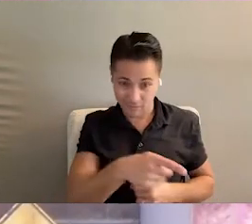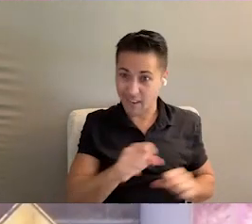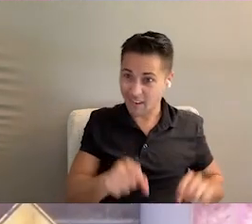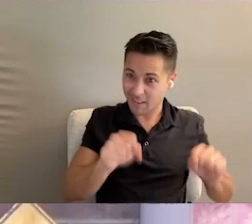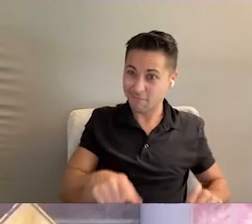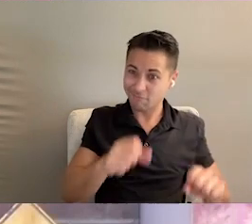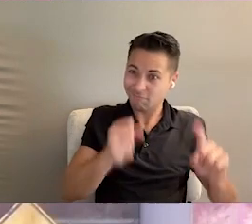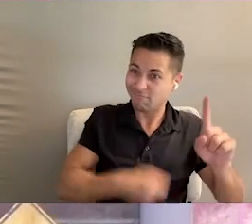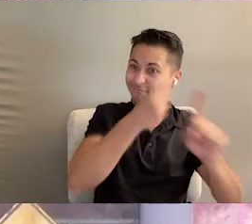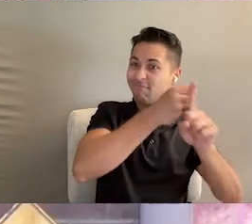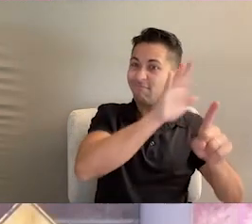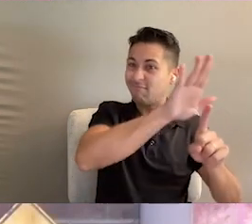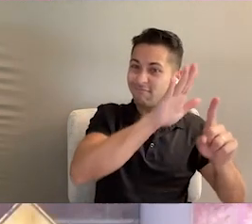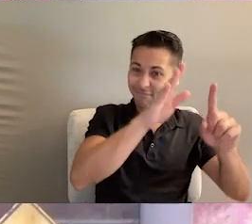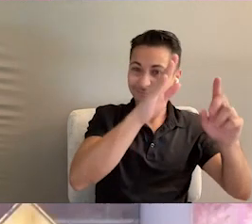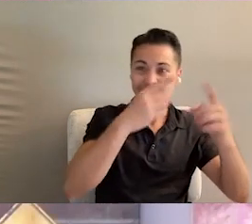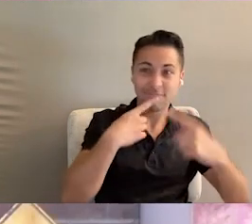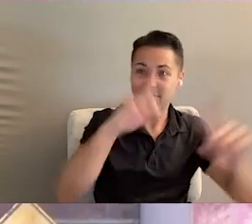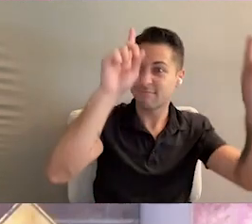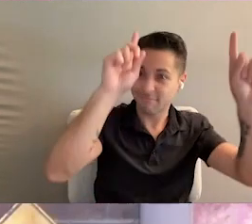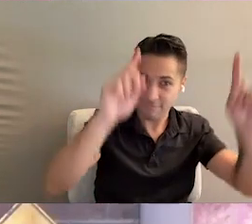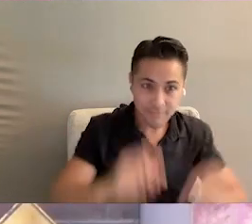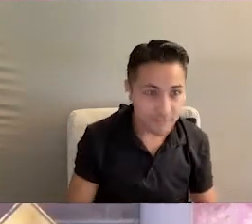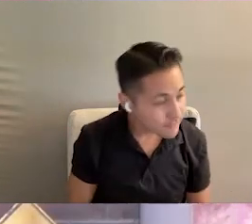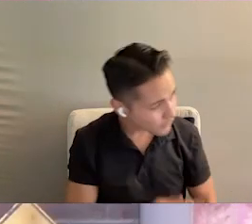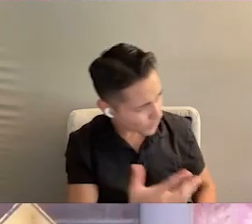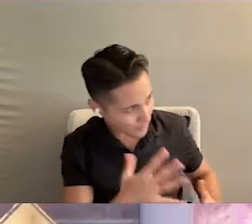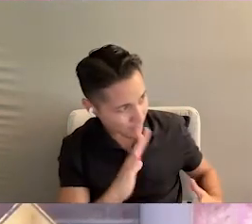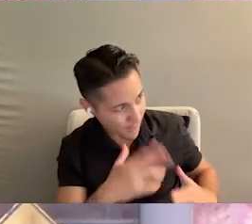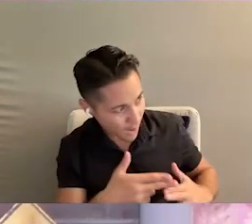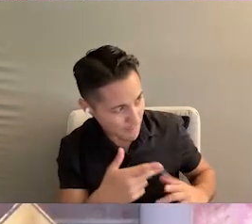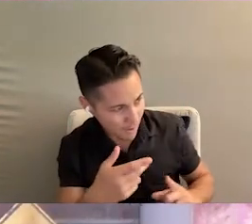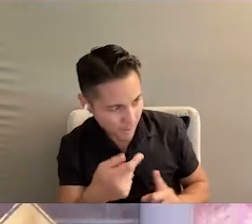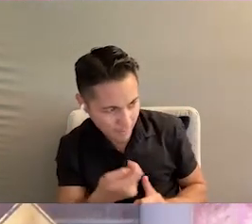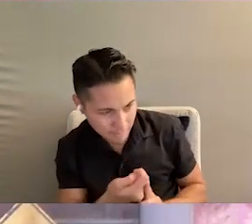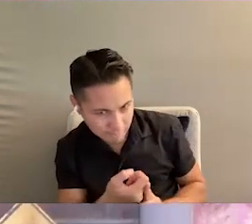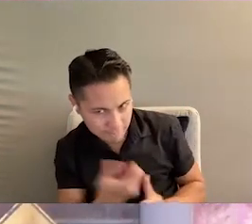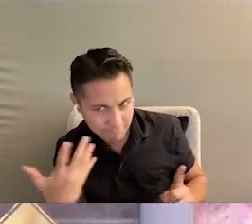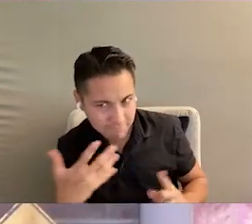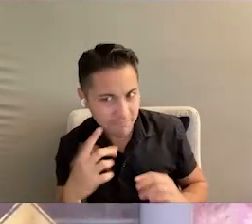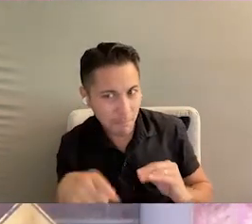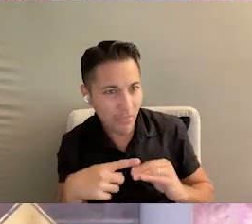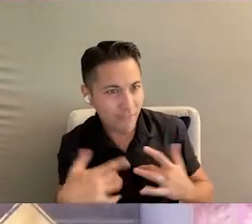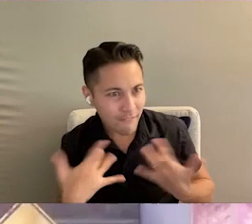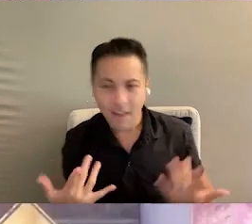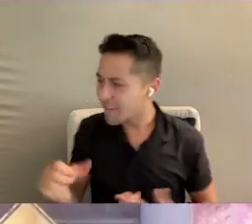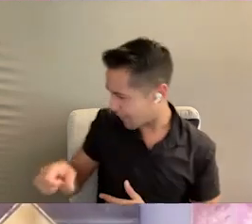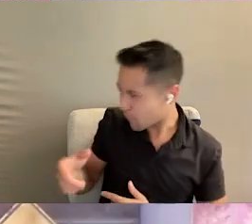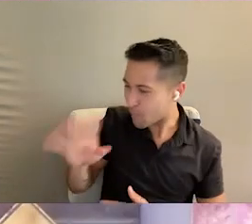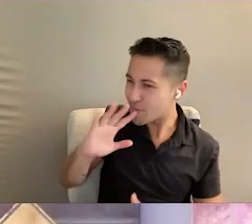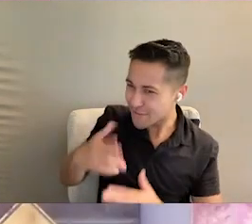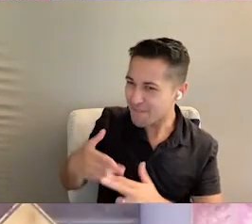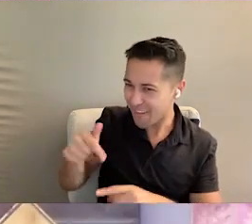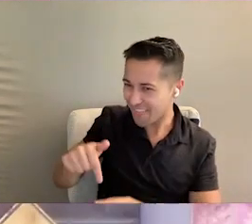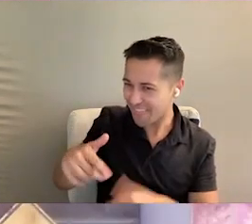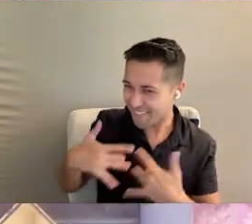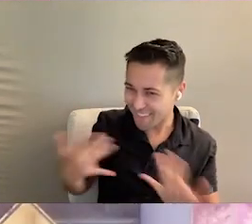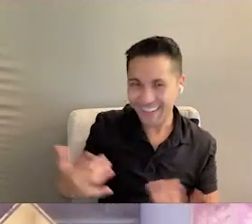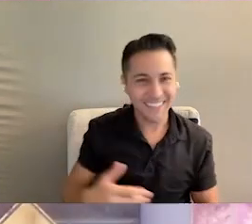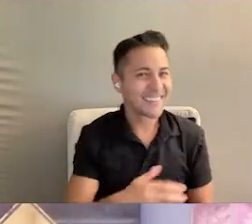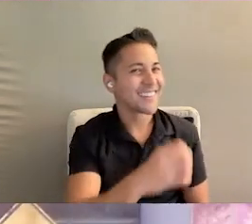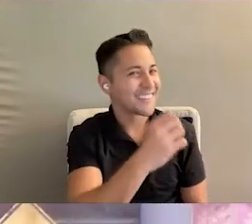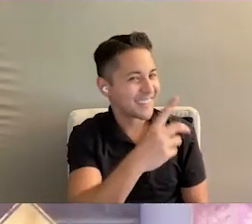to reach their full potential. Do you want me to talk about a little bit about the event? We'll talk a little bit about the event.